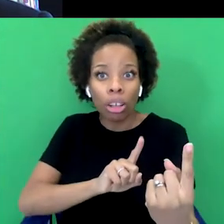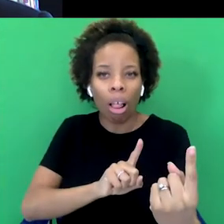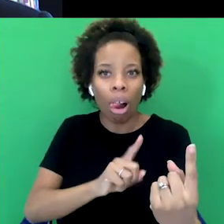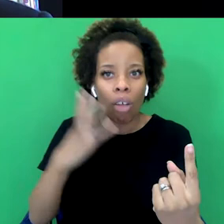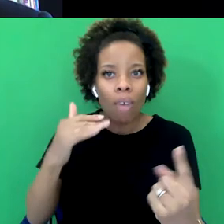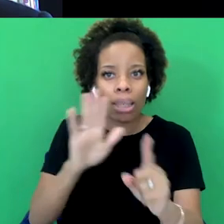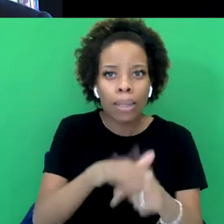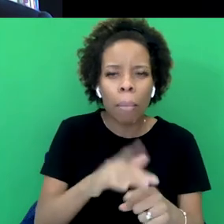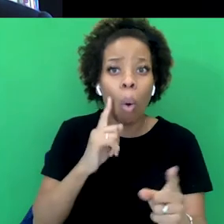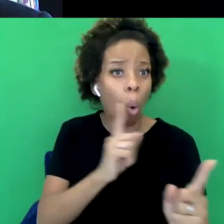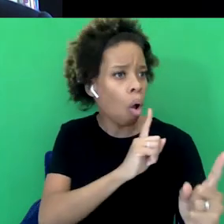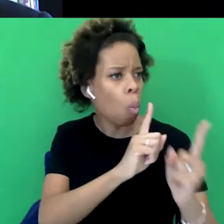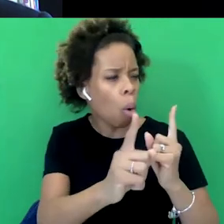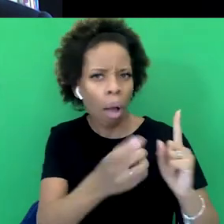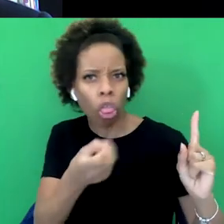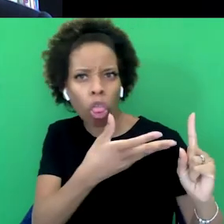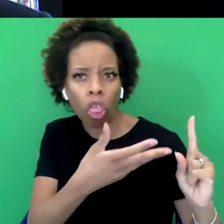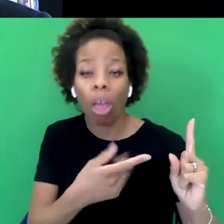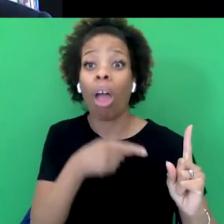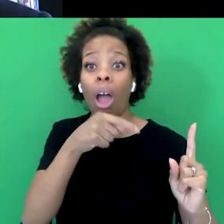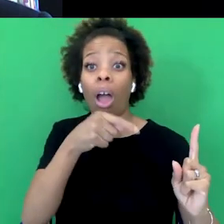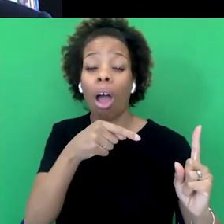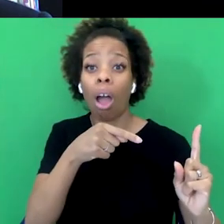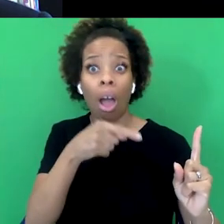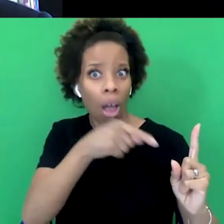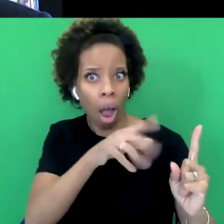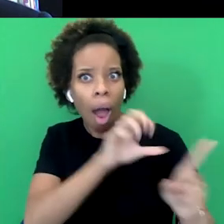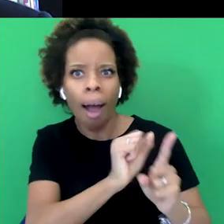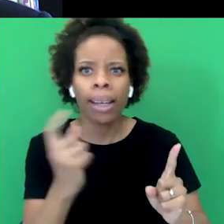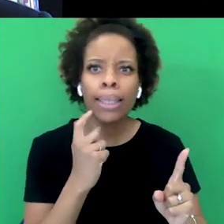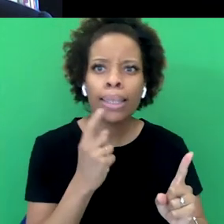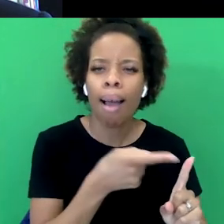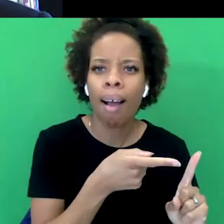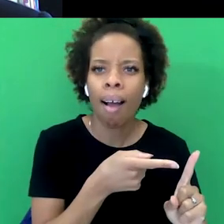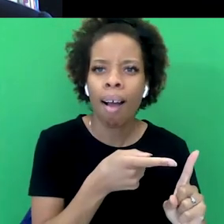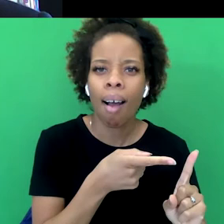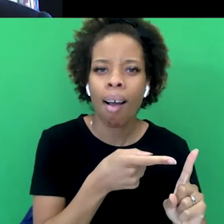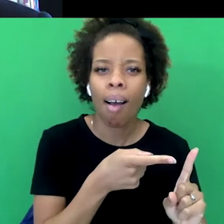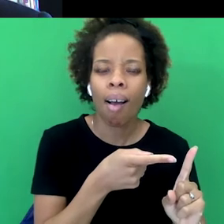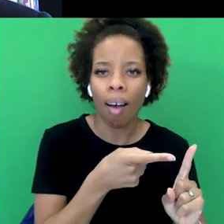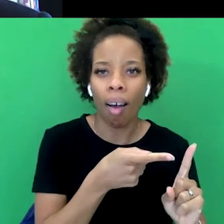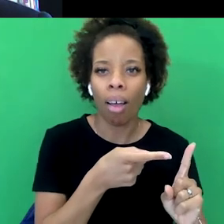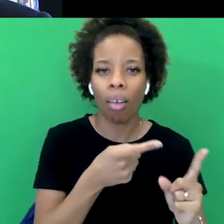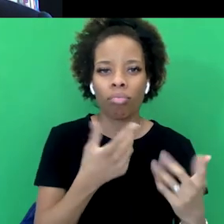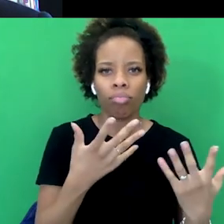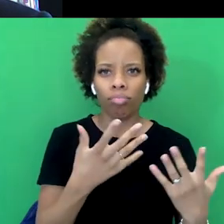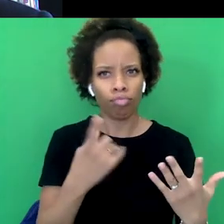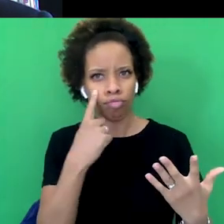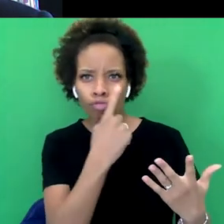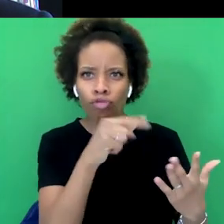street, etc., people then find it much easier because they want to. You find it much easier to deny its existence.